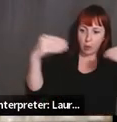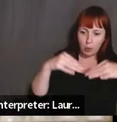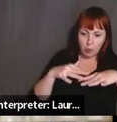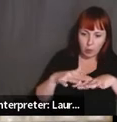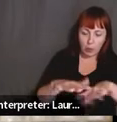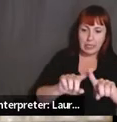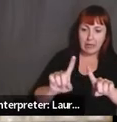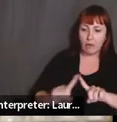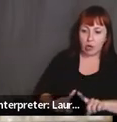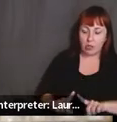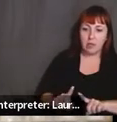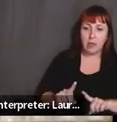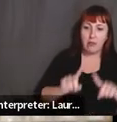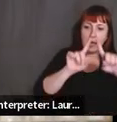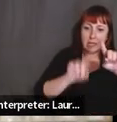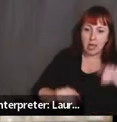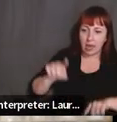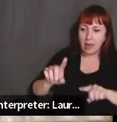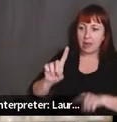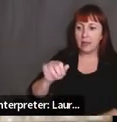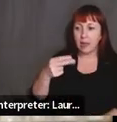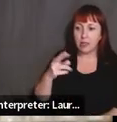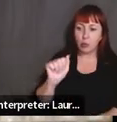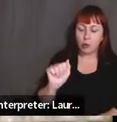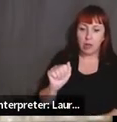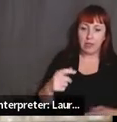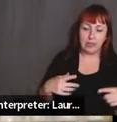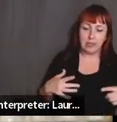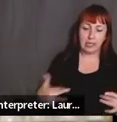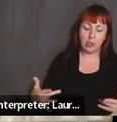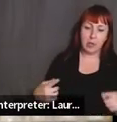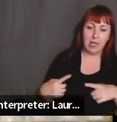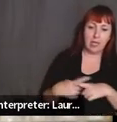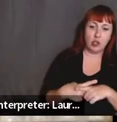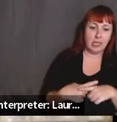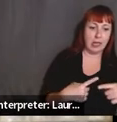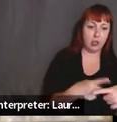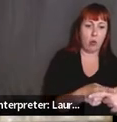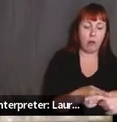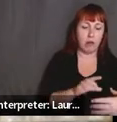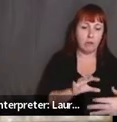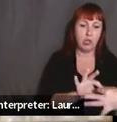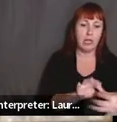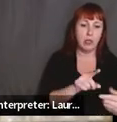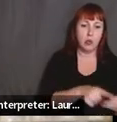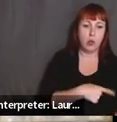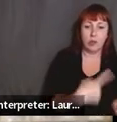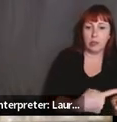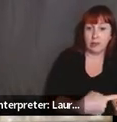that diaspora will be very intersectional with whatever it is that you're talking about. So